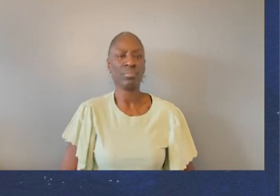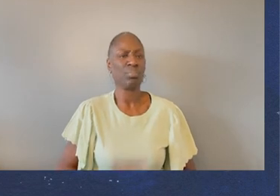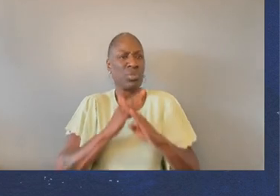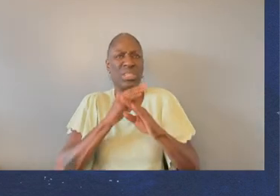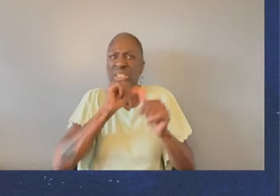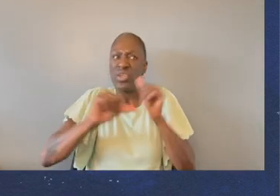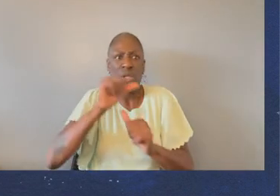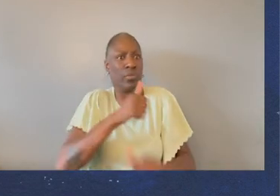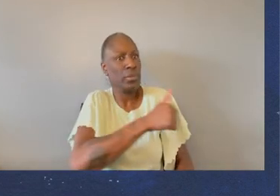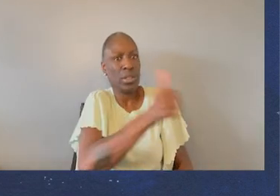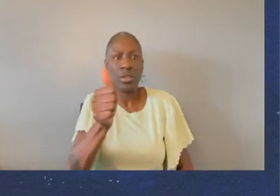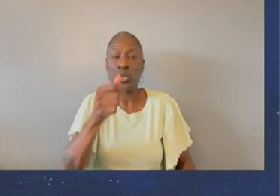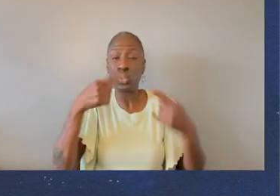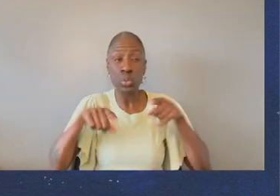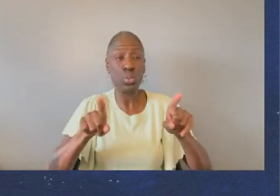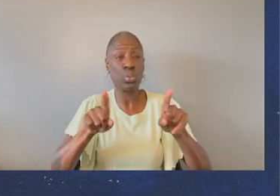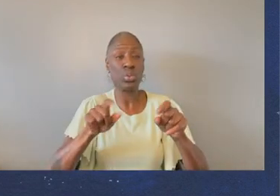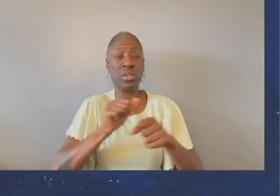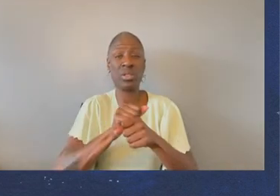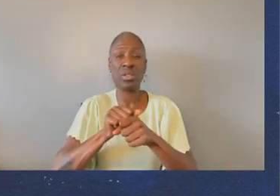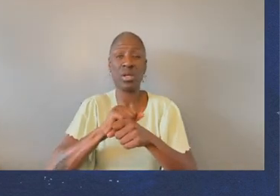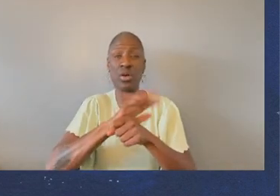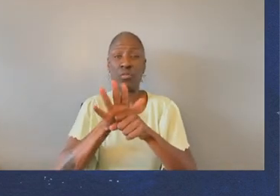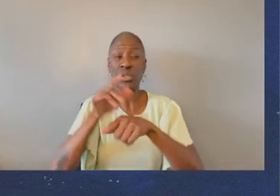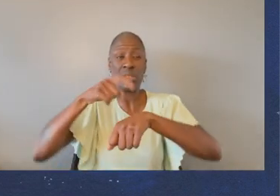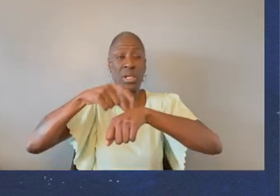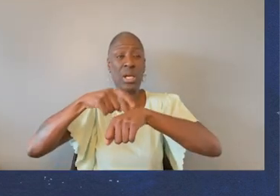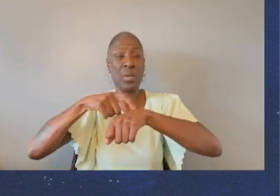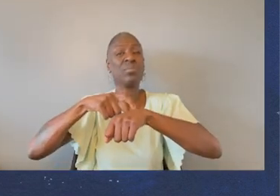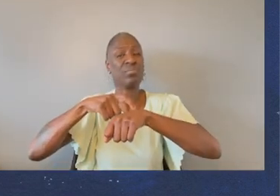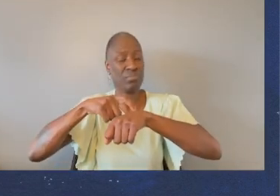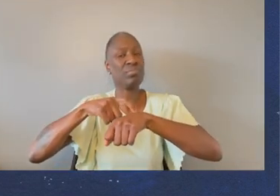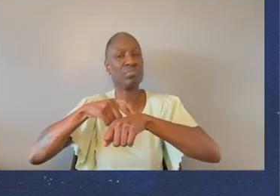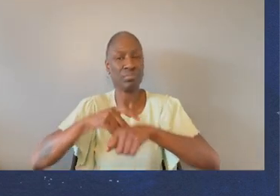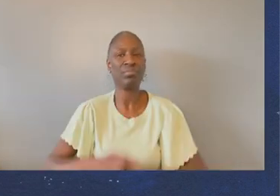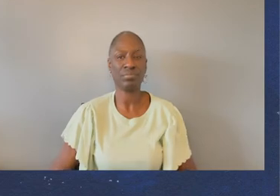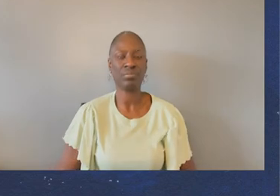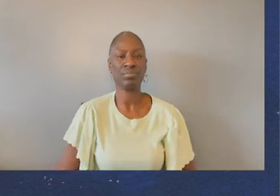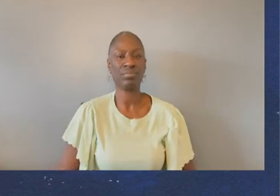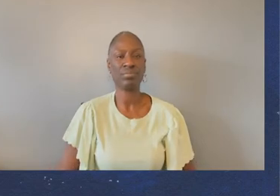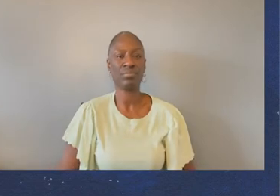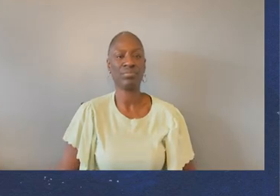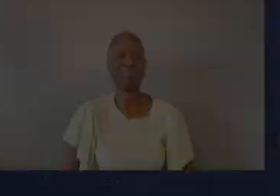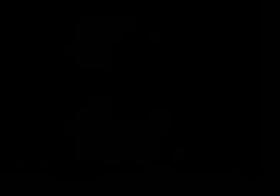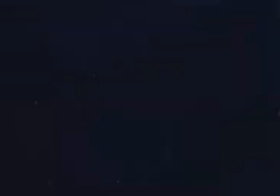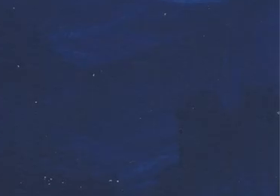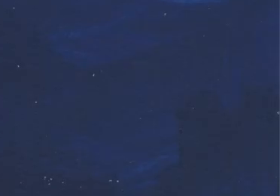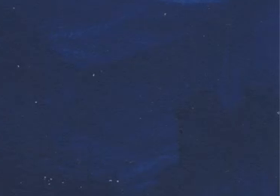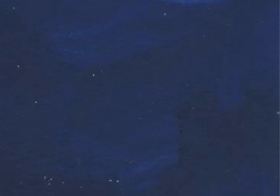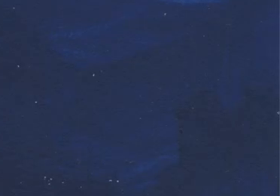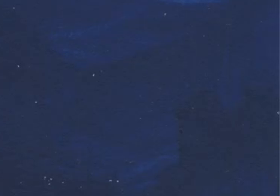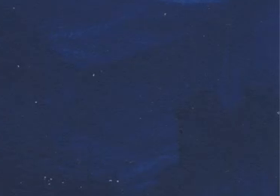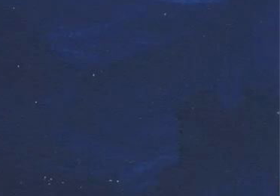important that we protect one another during this pandemic time. Thank you.